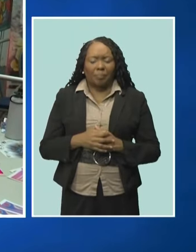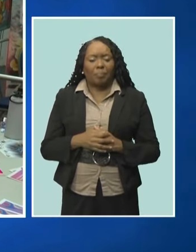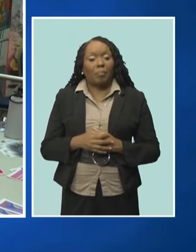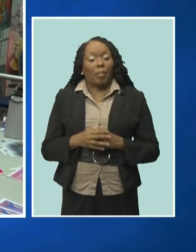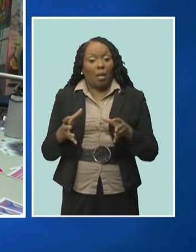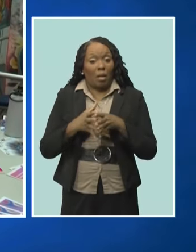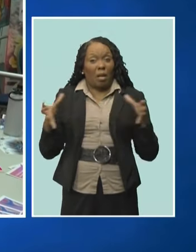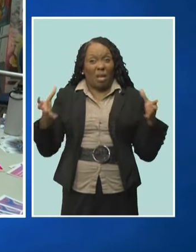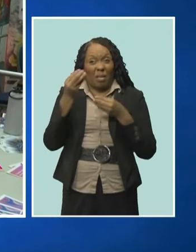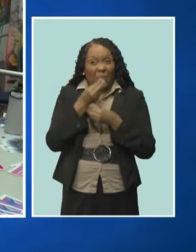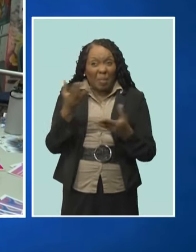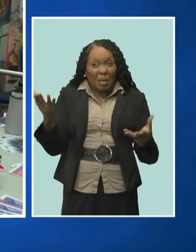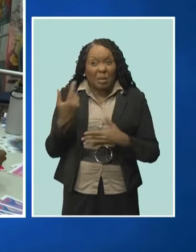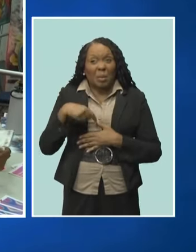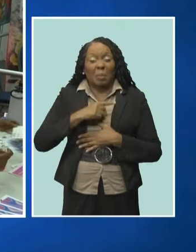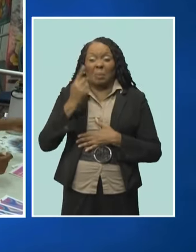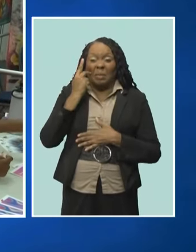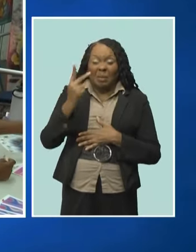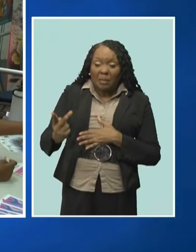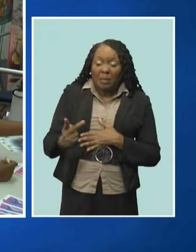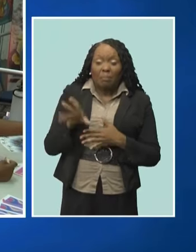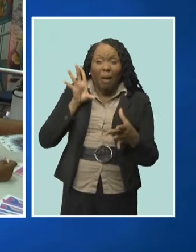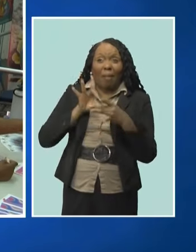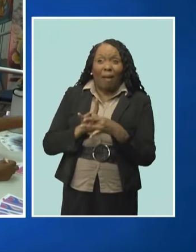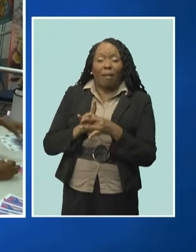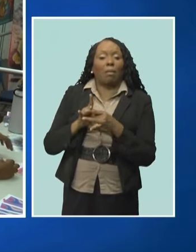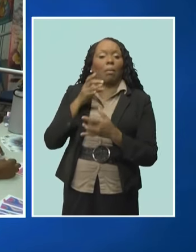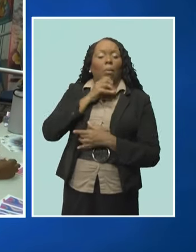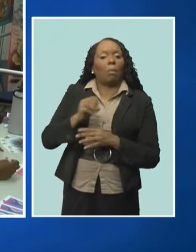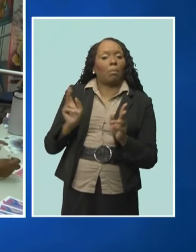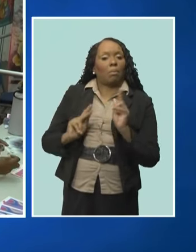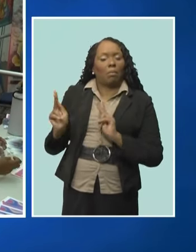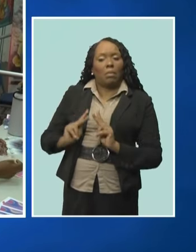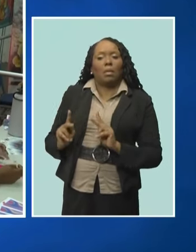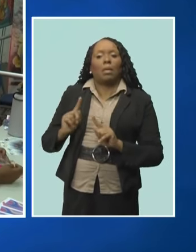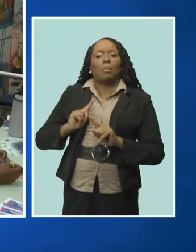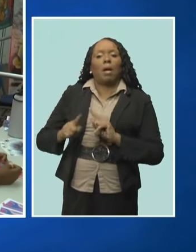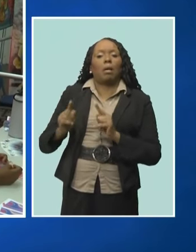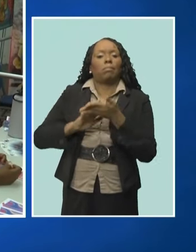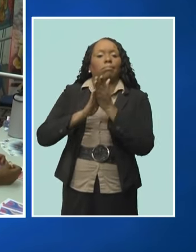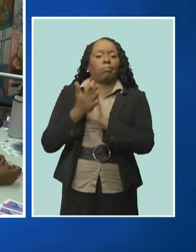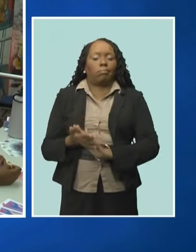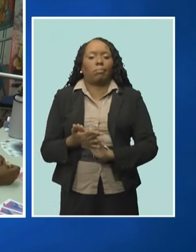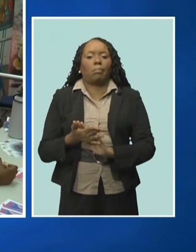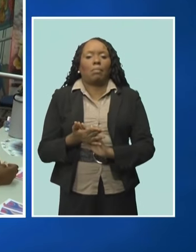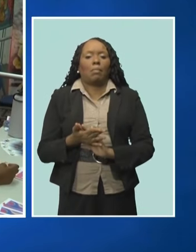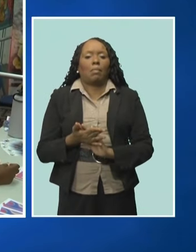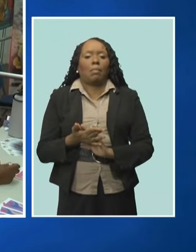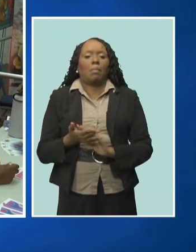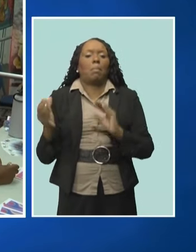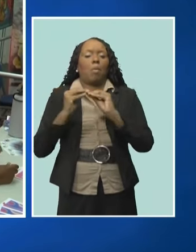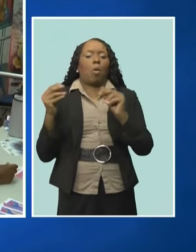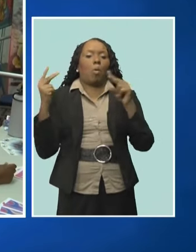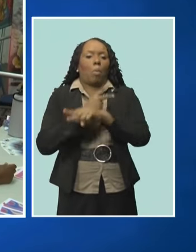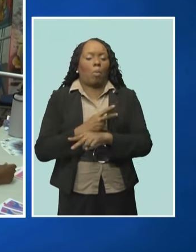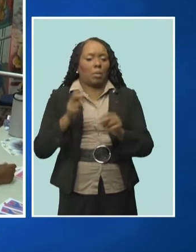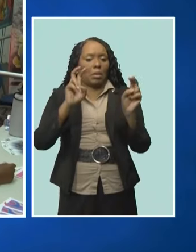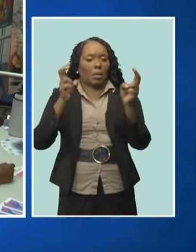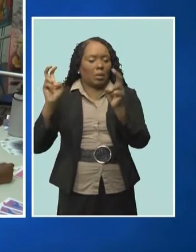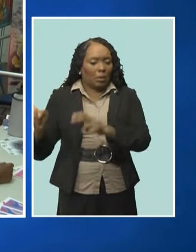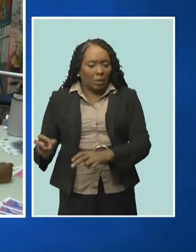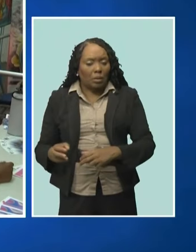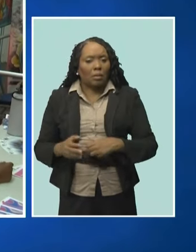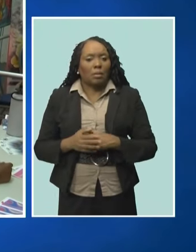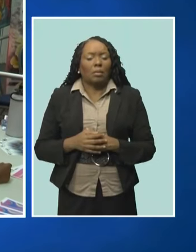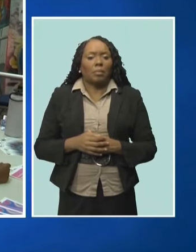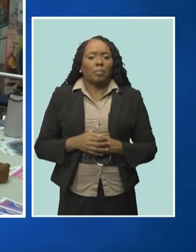quite far, and it has divested into multiple issues, but issues, wounds, all sorts of things. However,